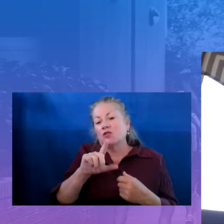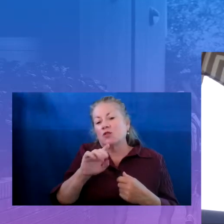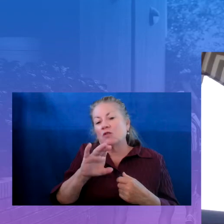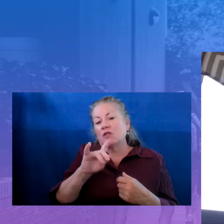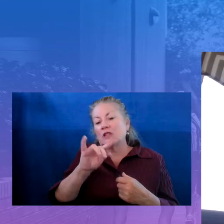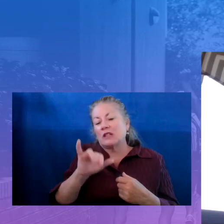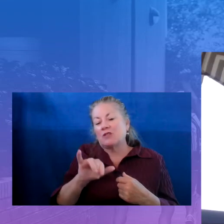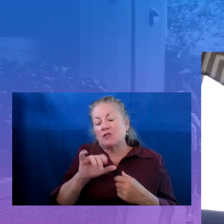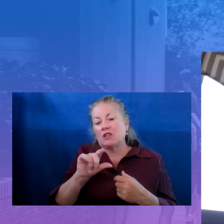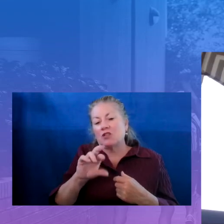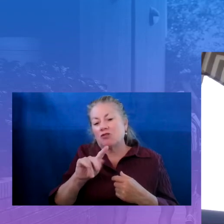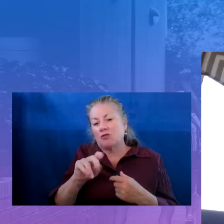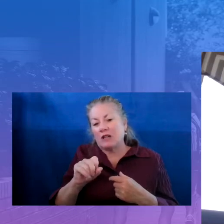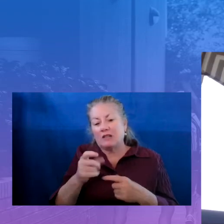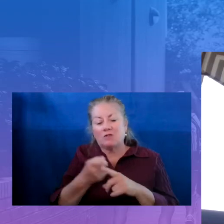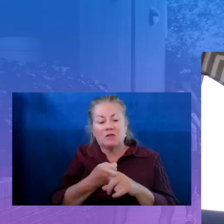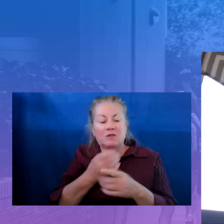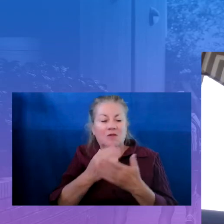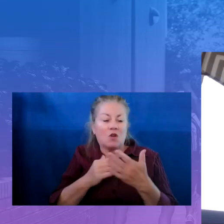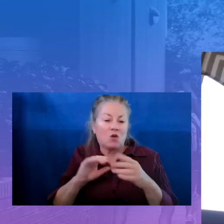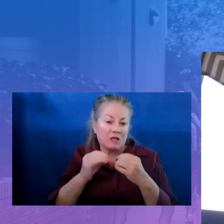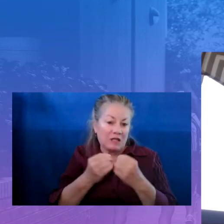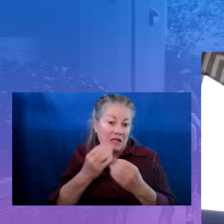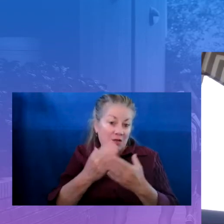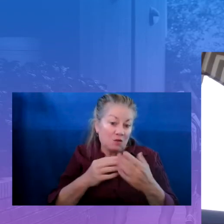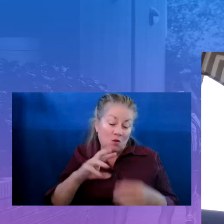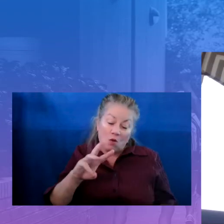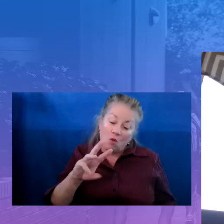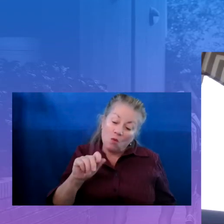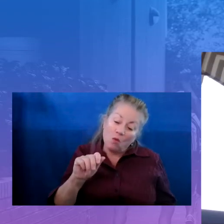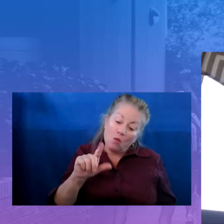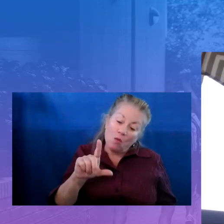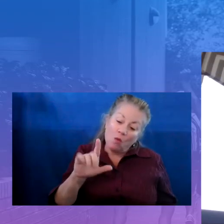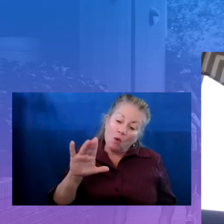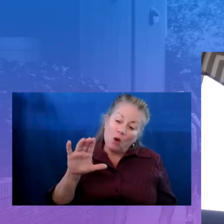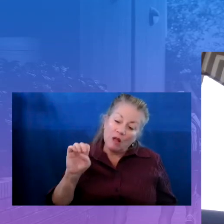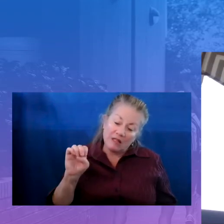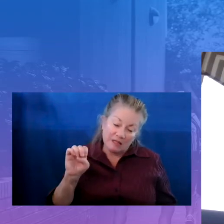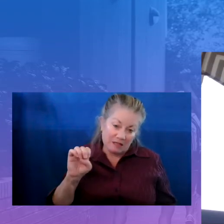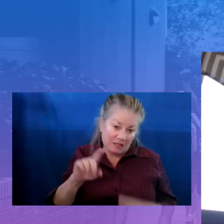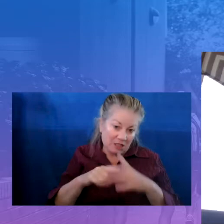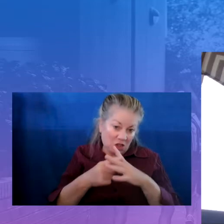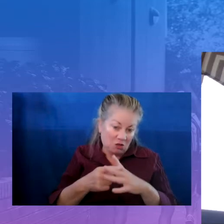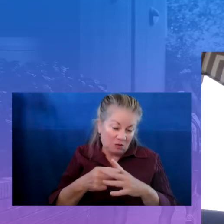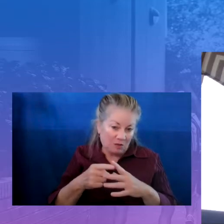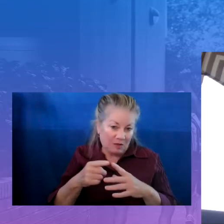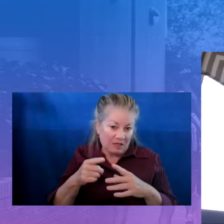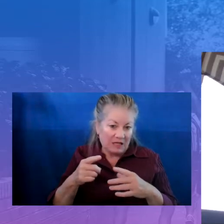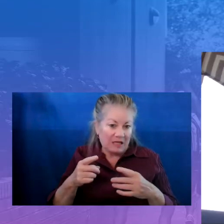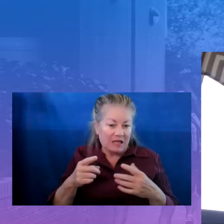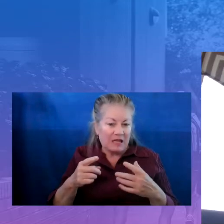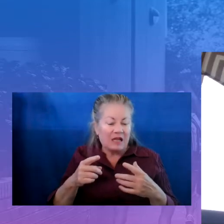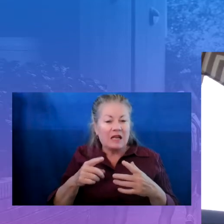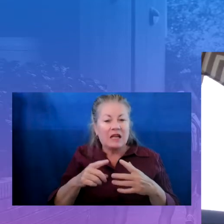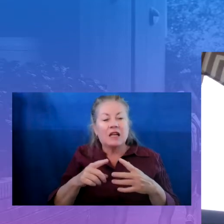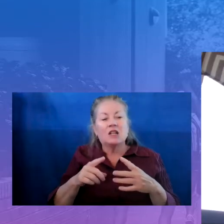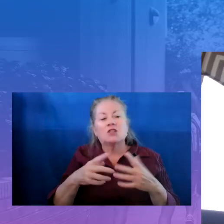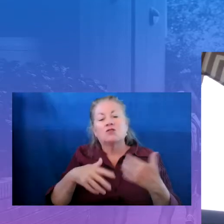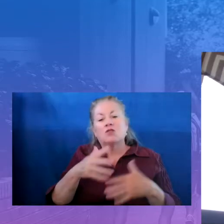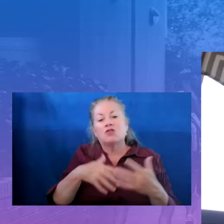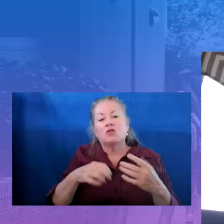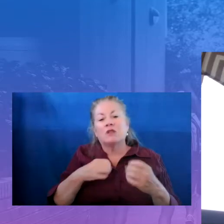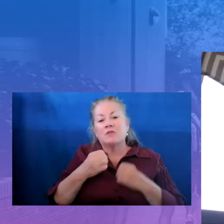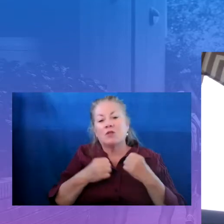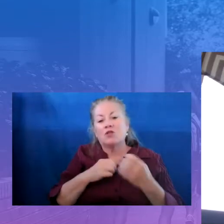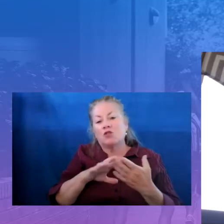And through the Wallace Initiative, we began to really look at how to integrate social-emotional learning into both the